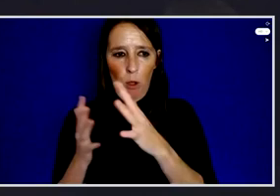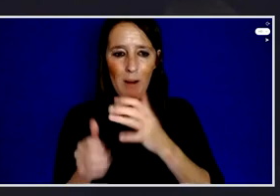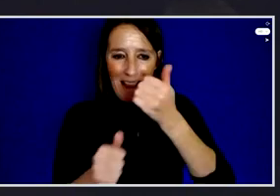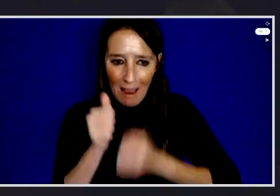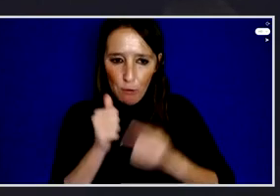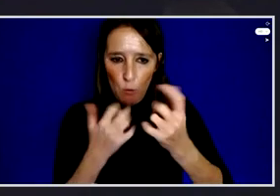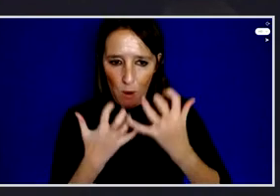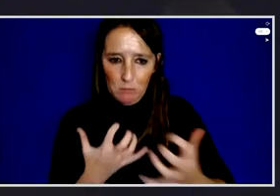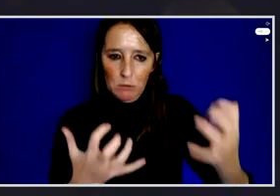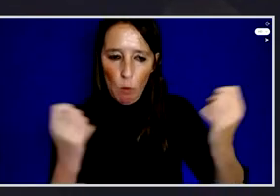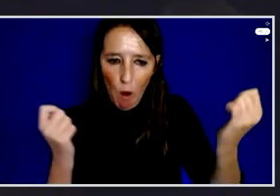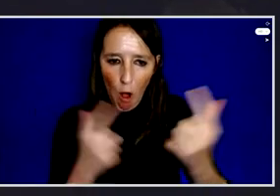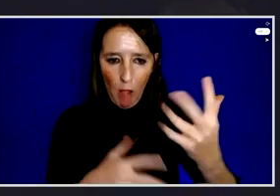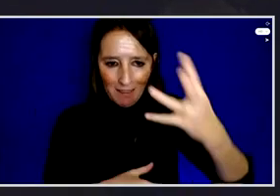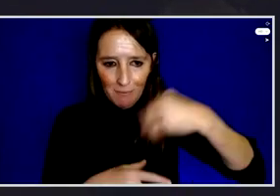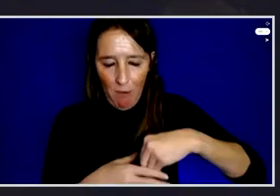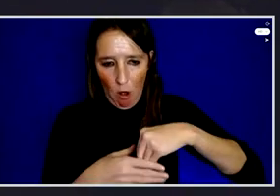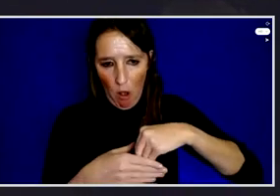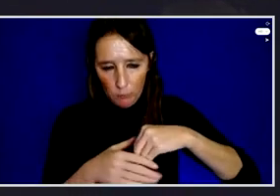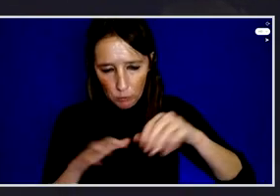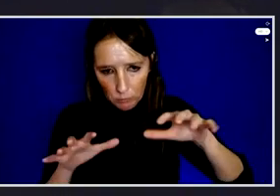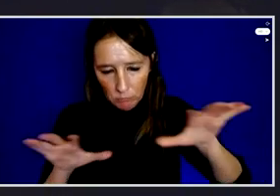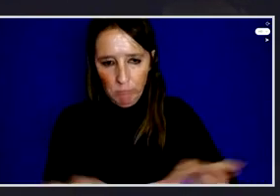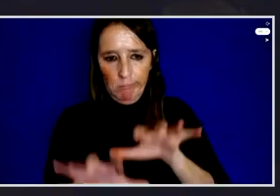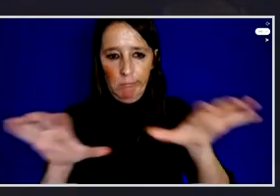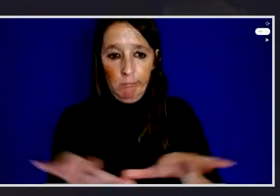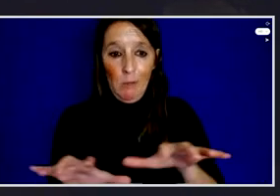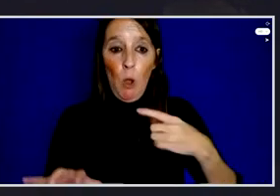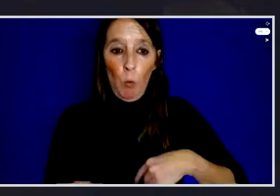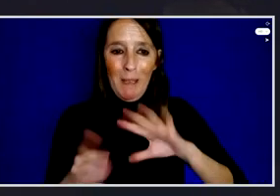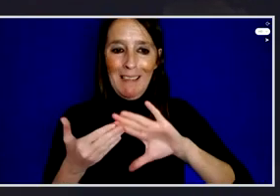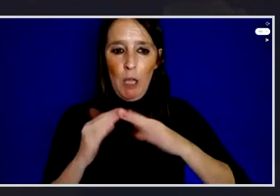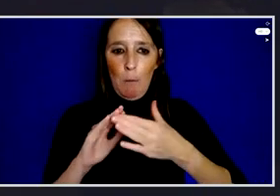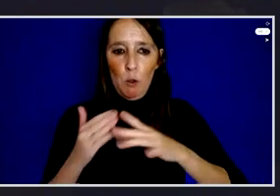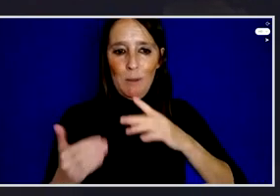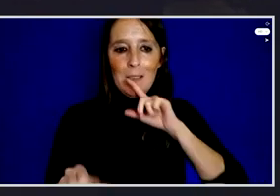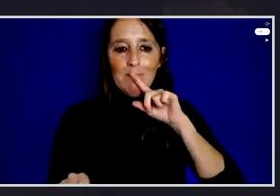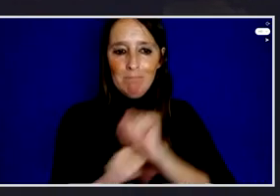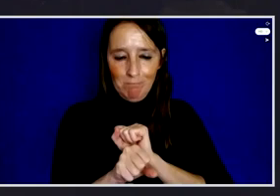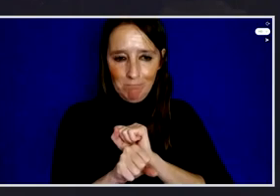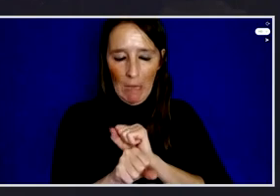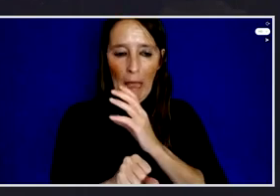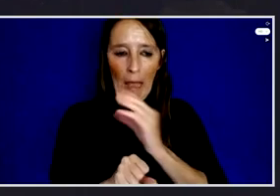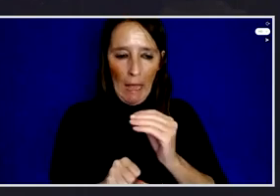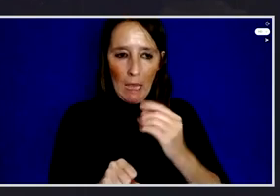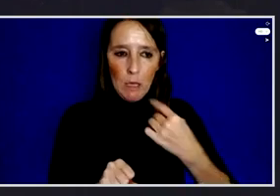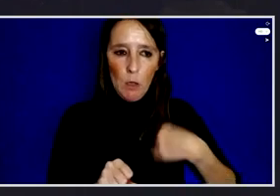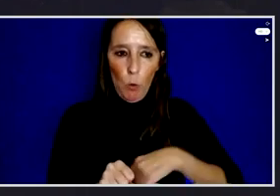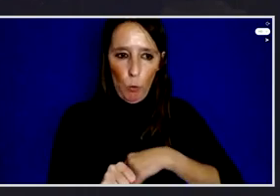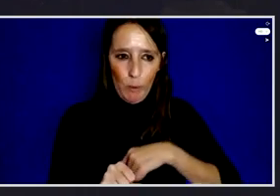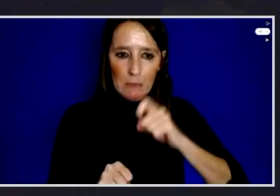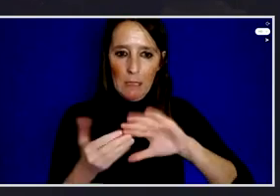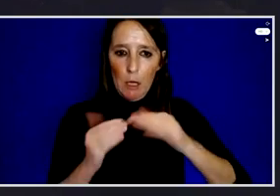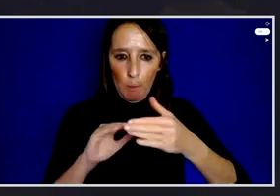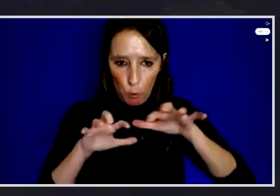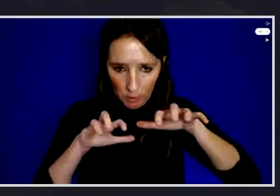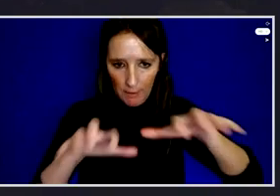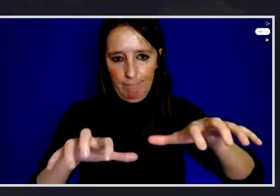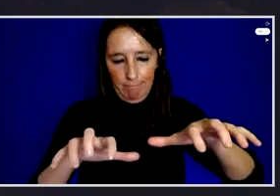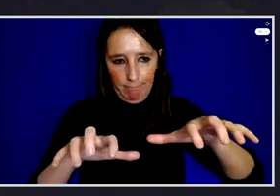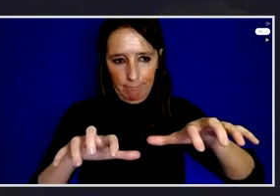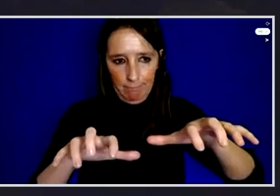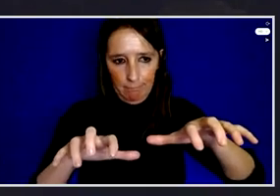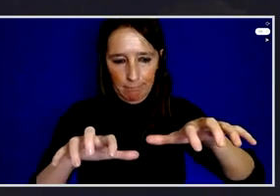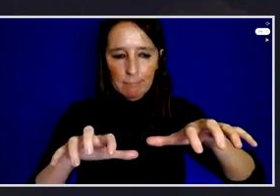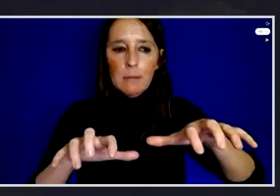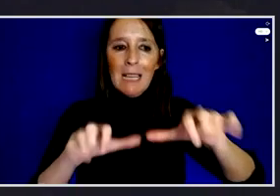in this effort this is a community and it takes a community in this case to in a sustained